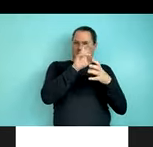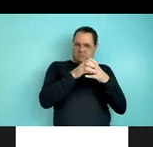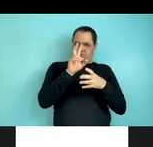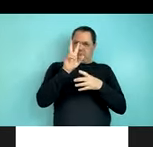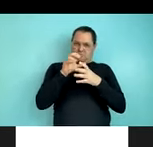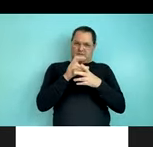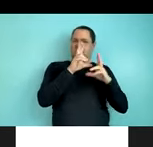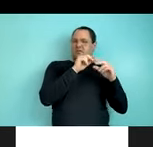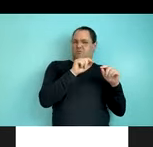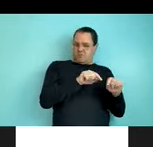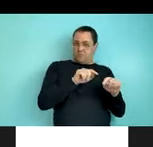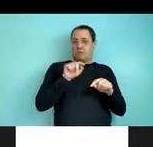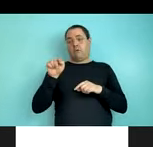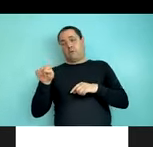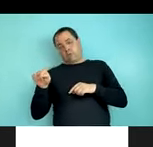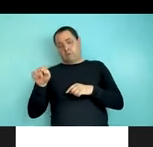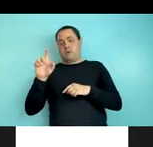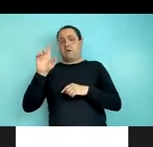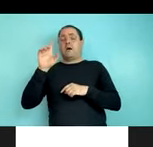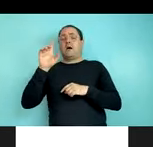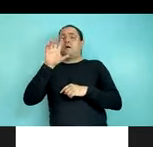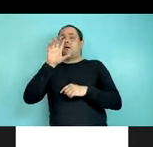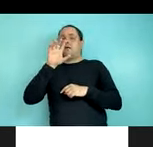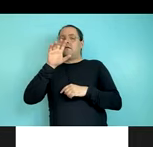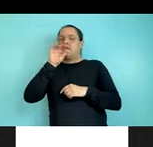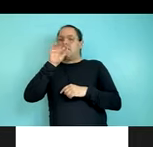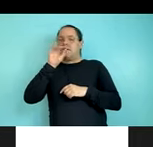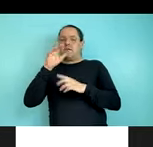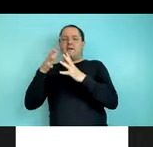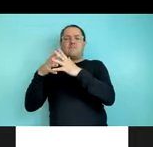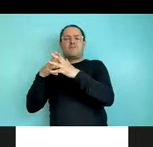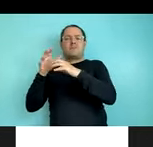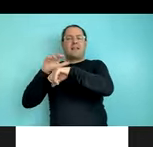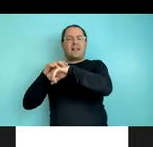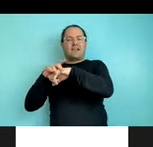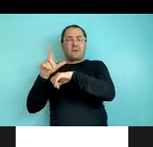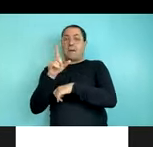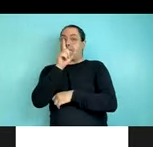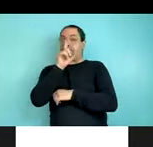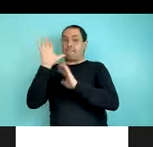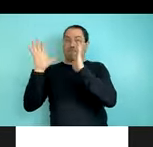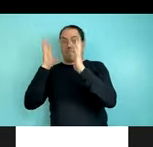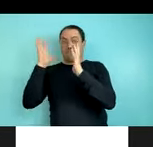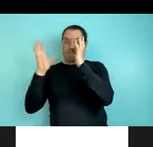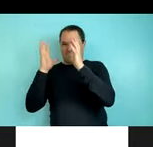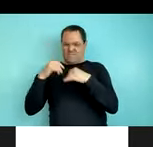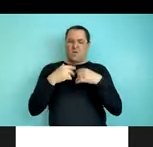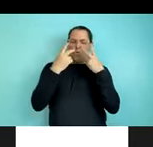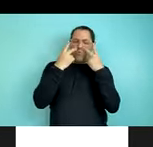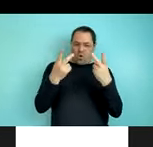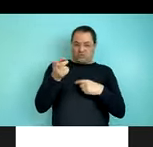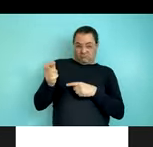watched the exact same set of videos depicting simple, somewhat atypical events. So something like this.